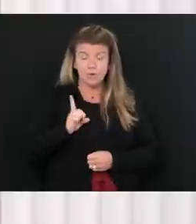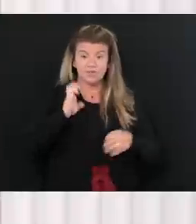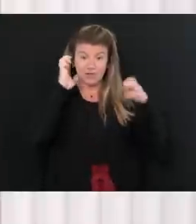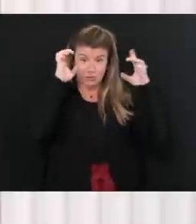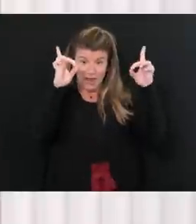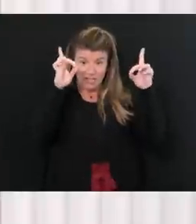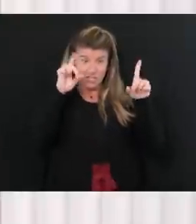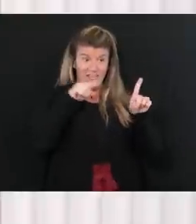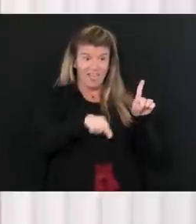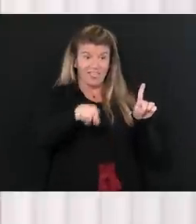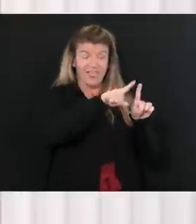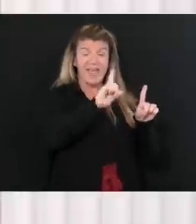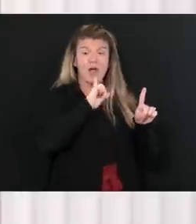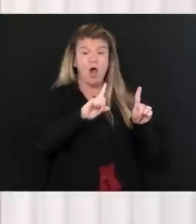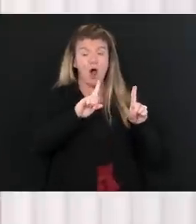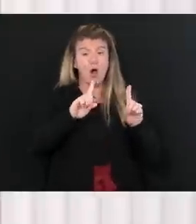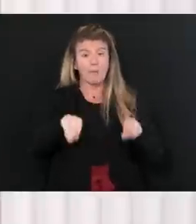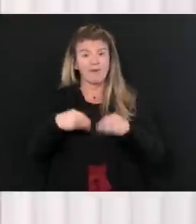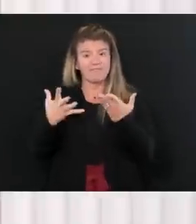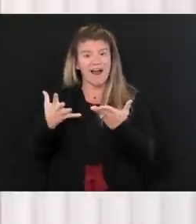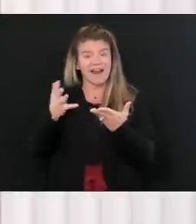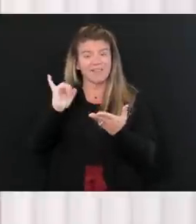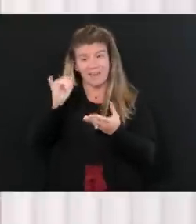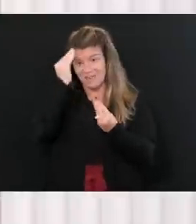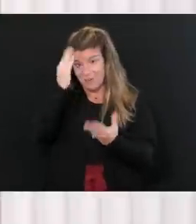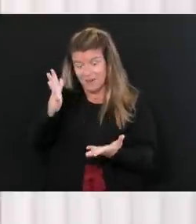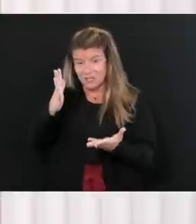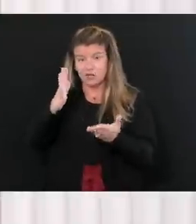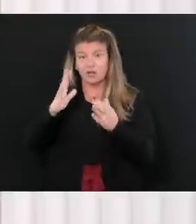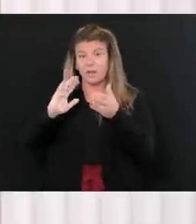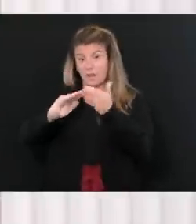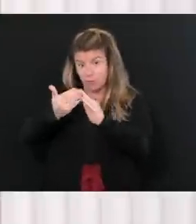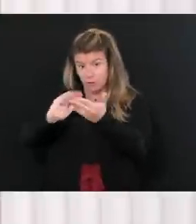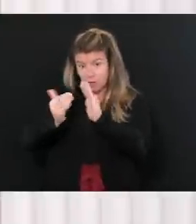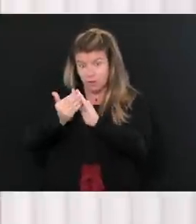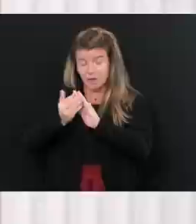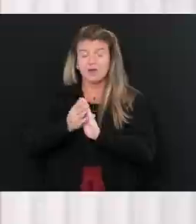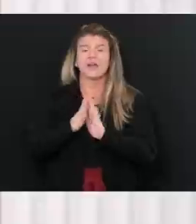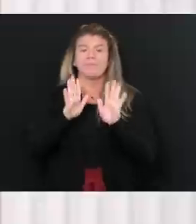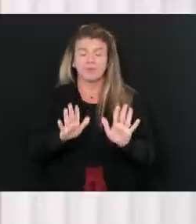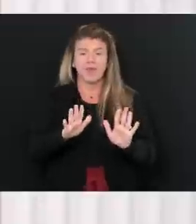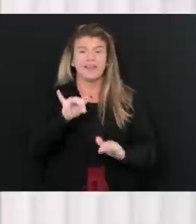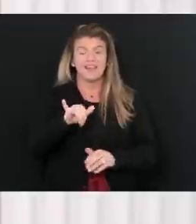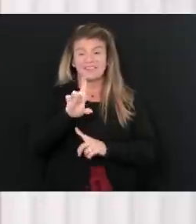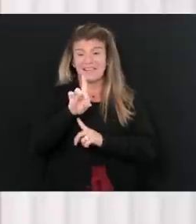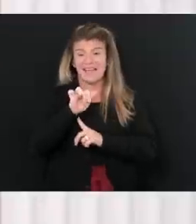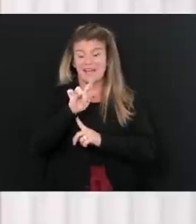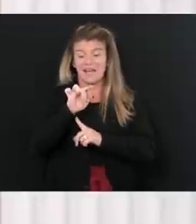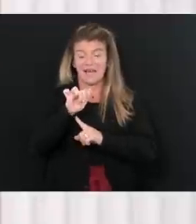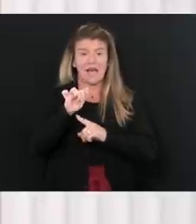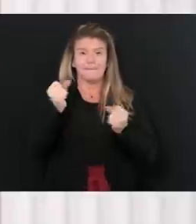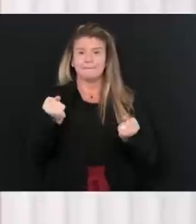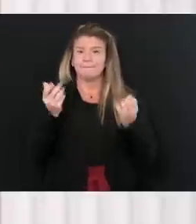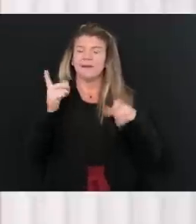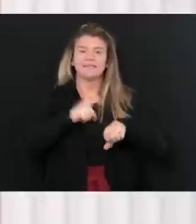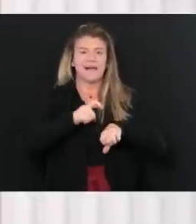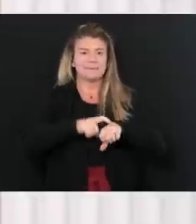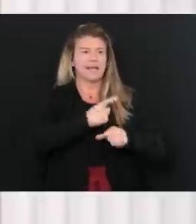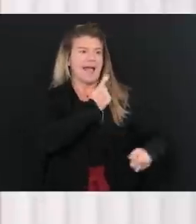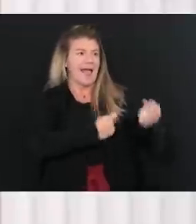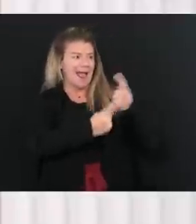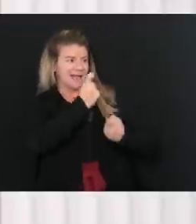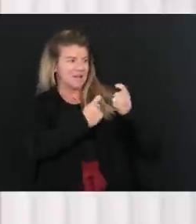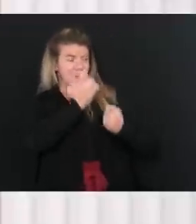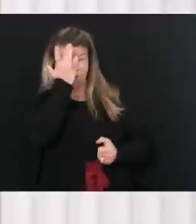are providing that information to the community. Let me talk a little bit about data here. We get the question constantly in terms of why